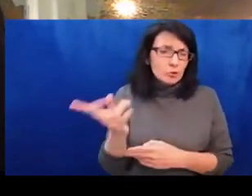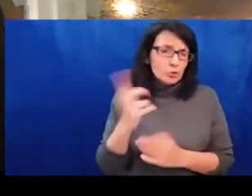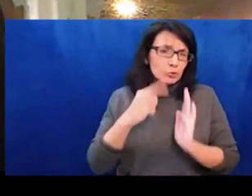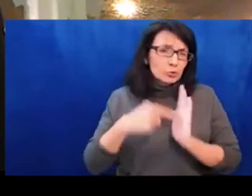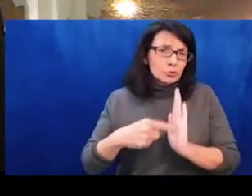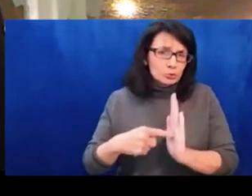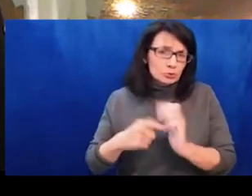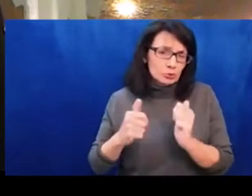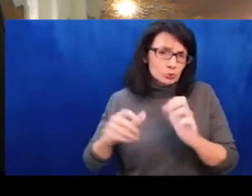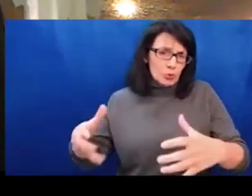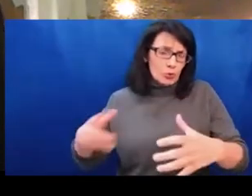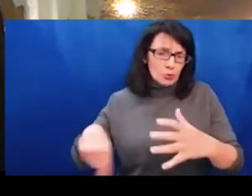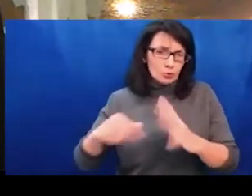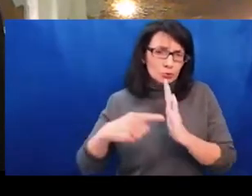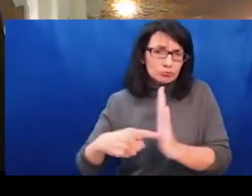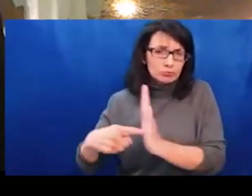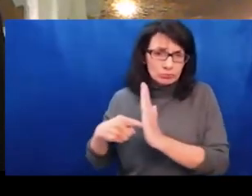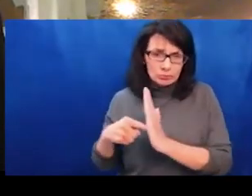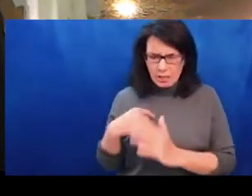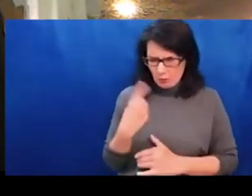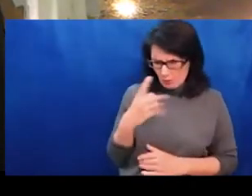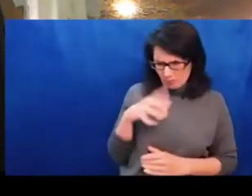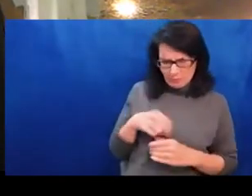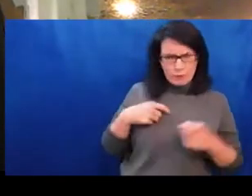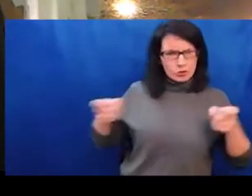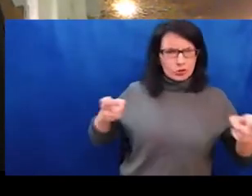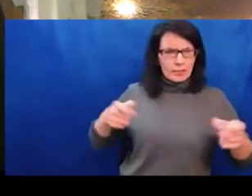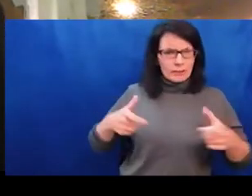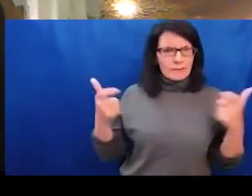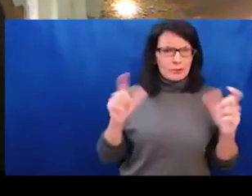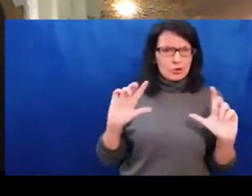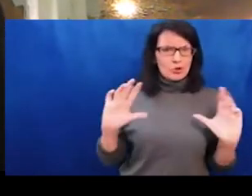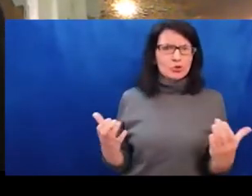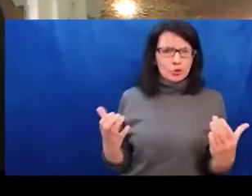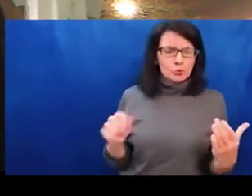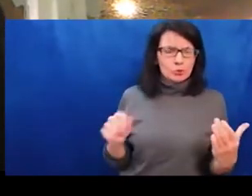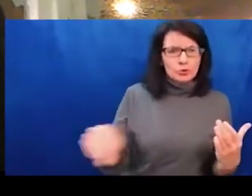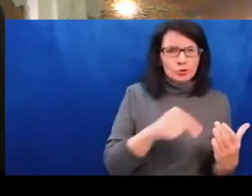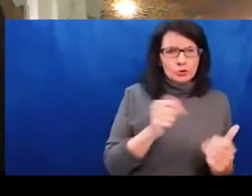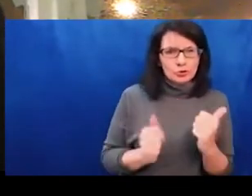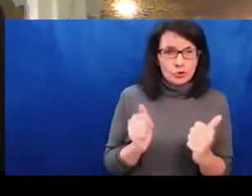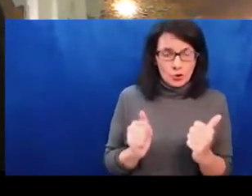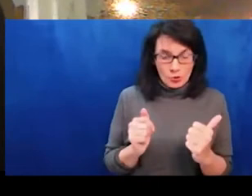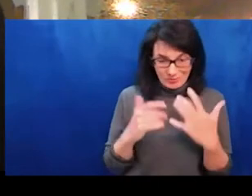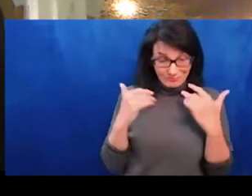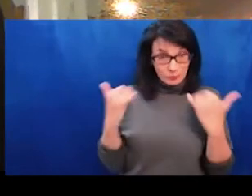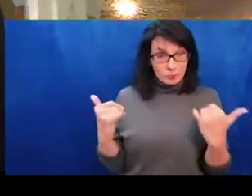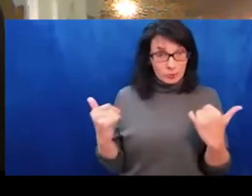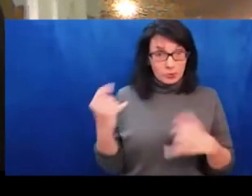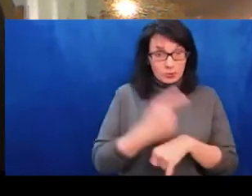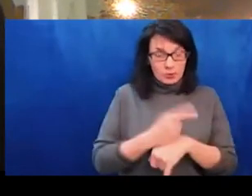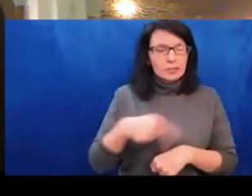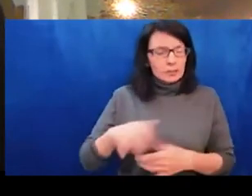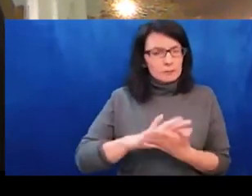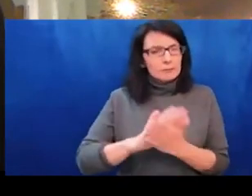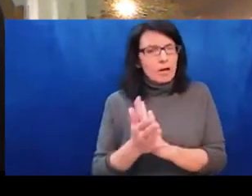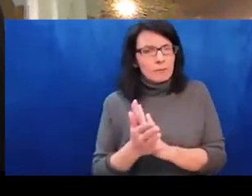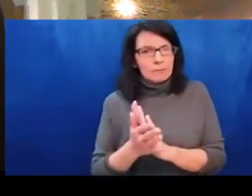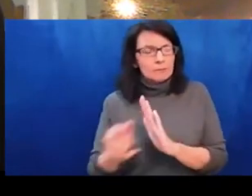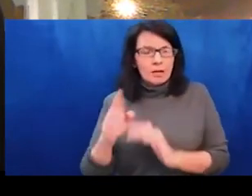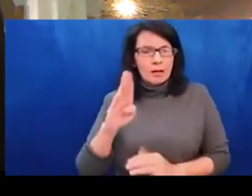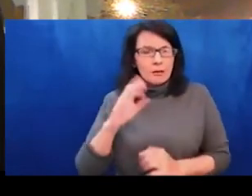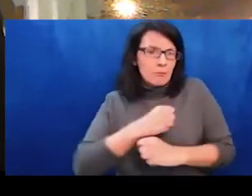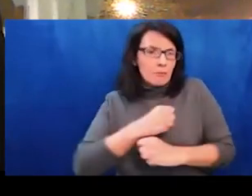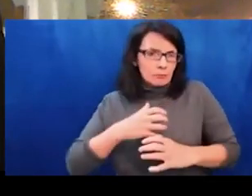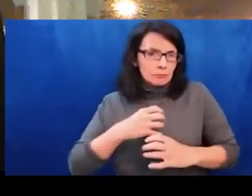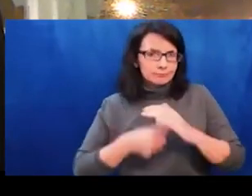new artistic work or even filming. I really feel uncomfortable even with such an idea. Yeah. And